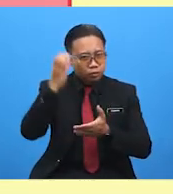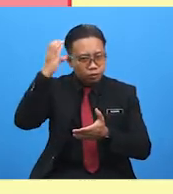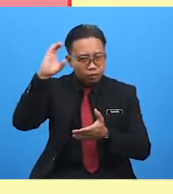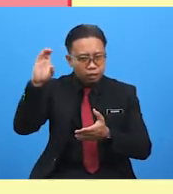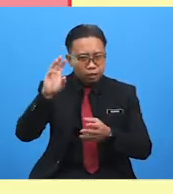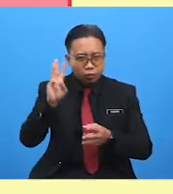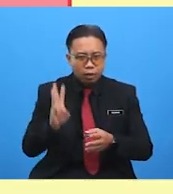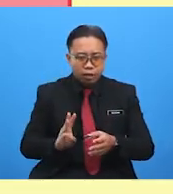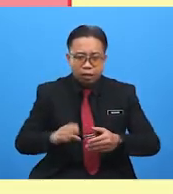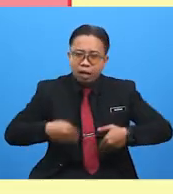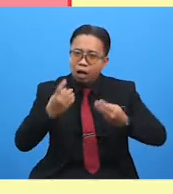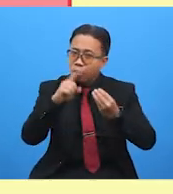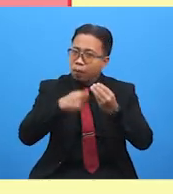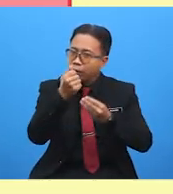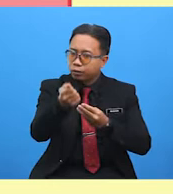How about you?